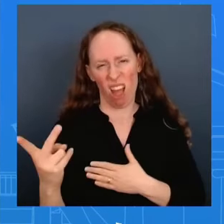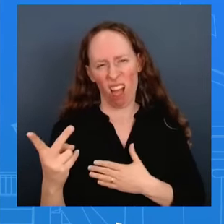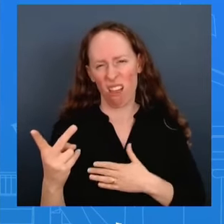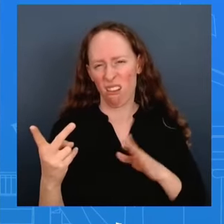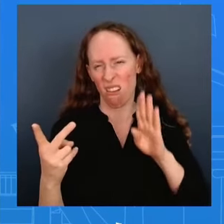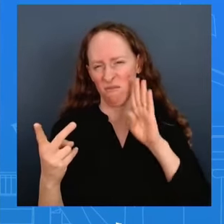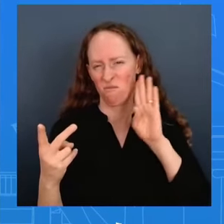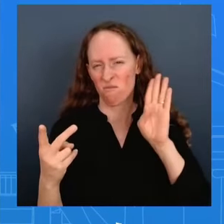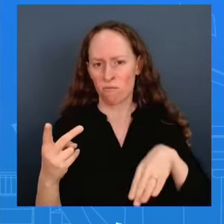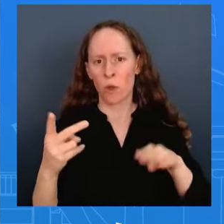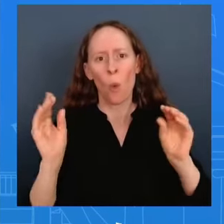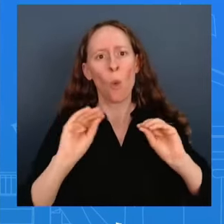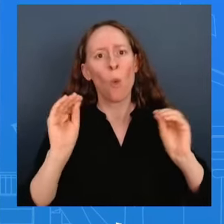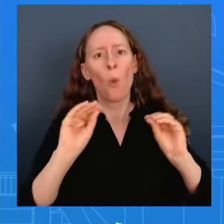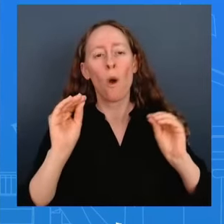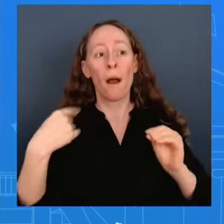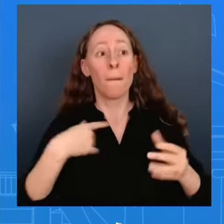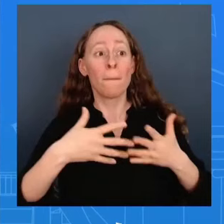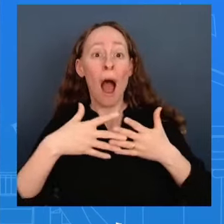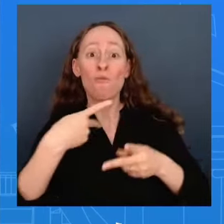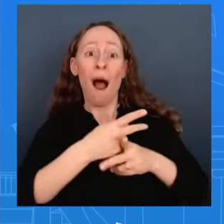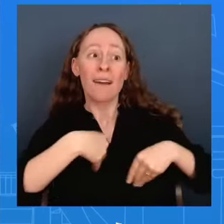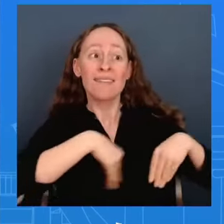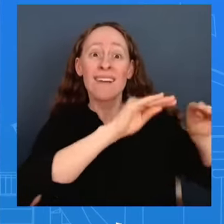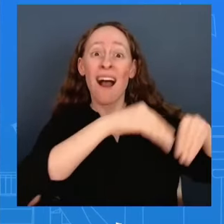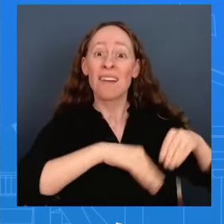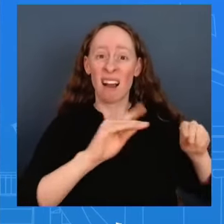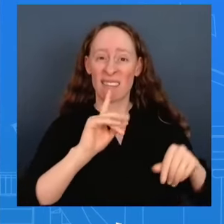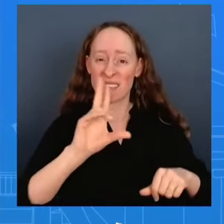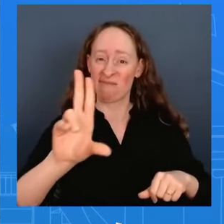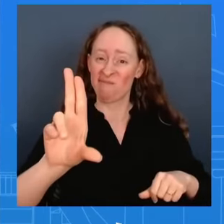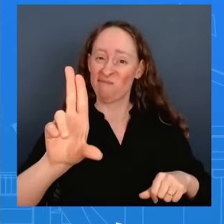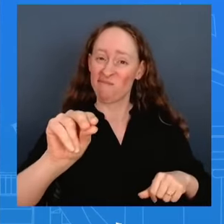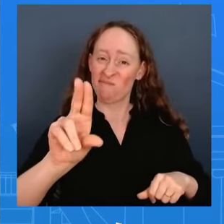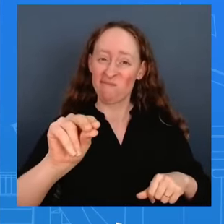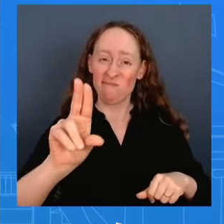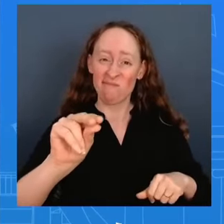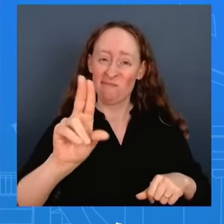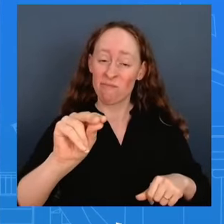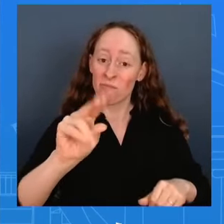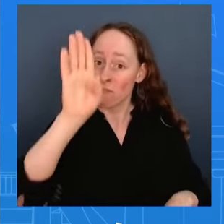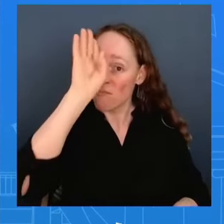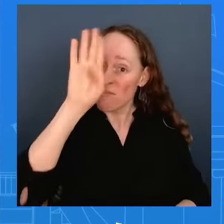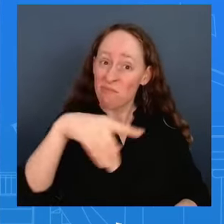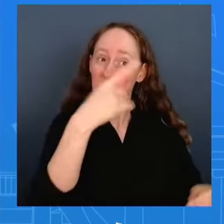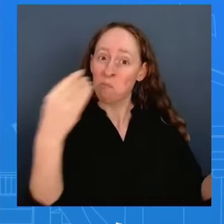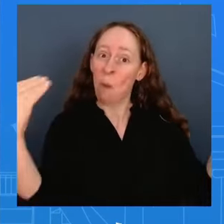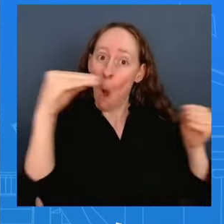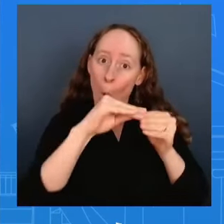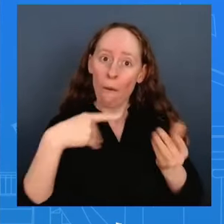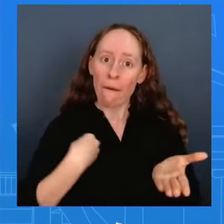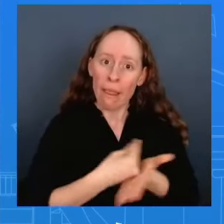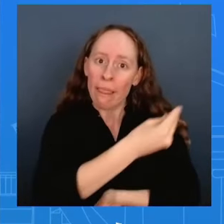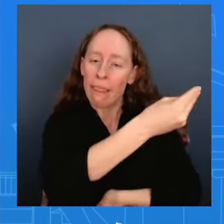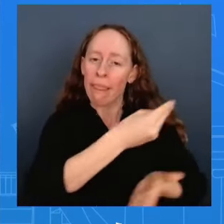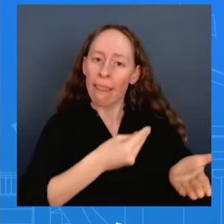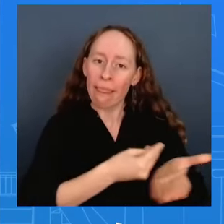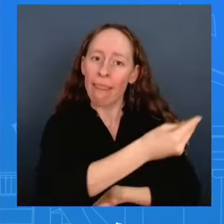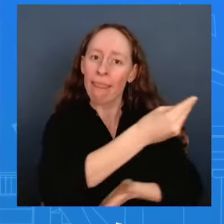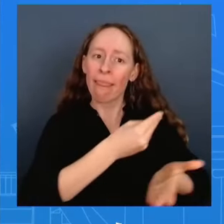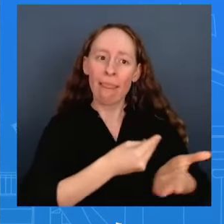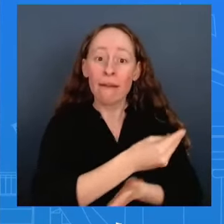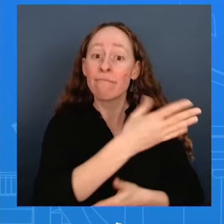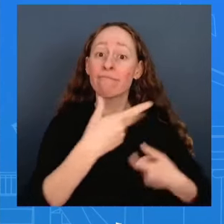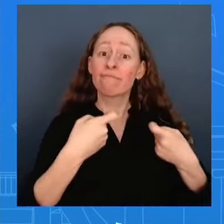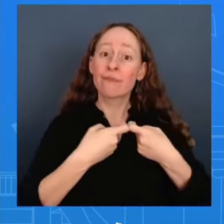in some critical sectors like evs and batteries actually increased in response president biden today signed